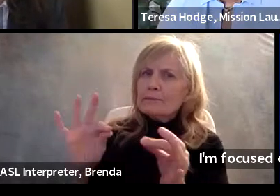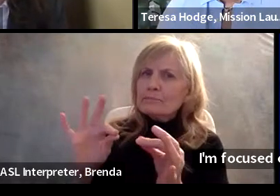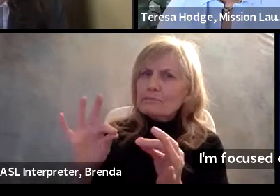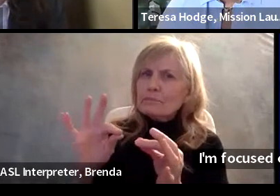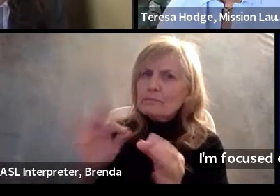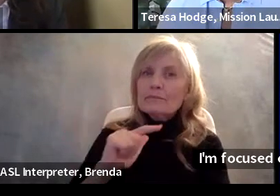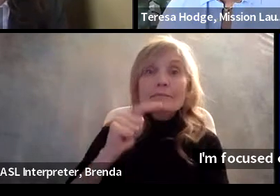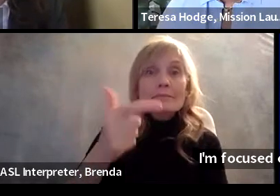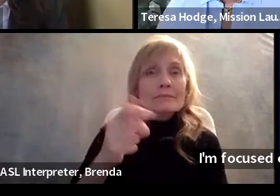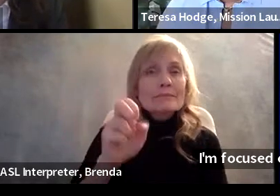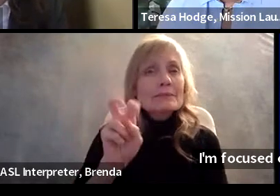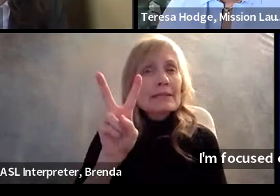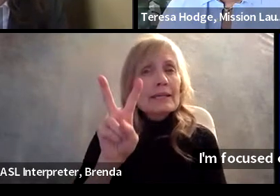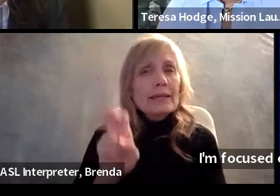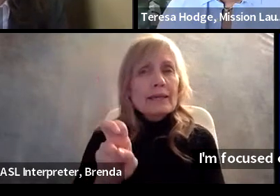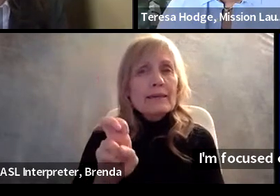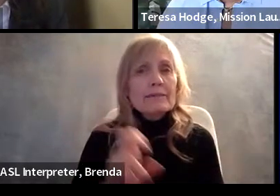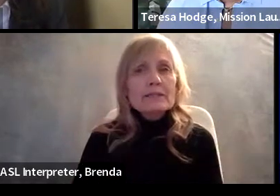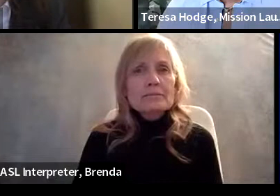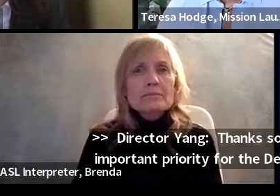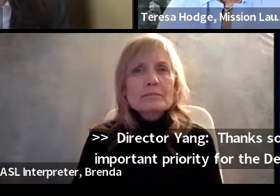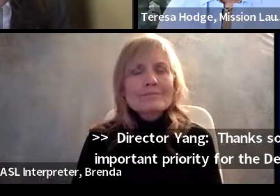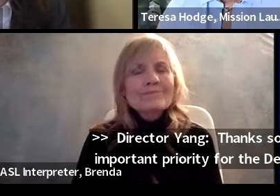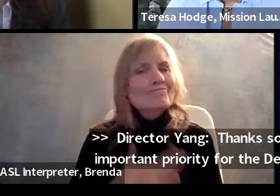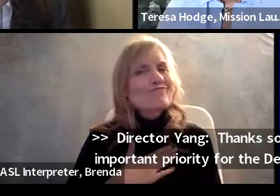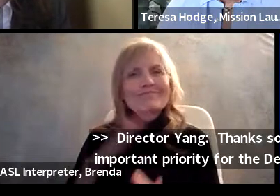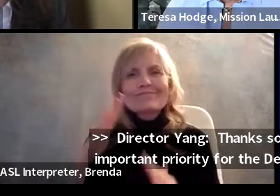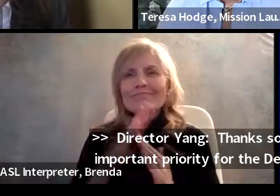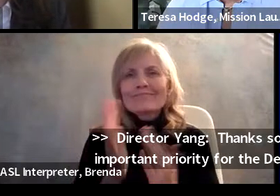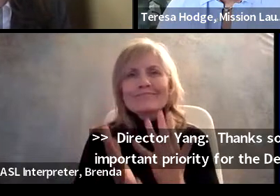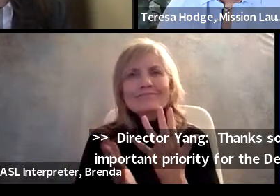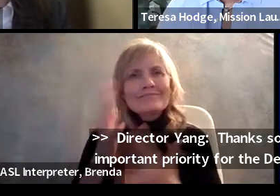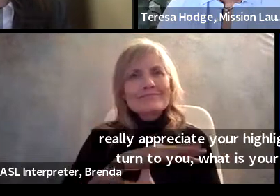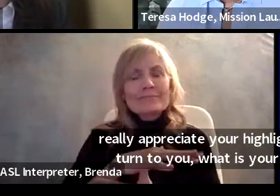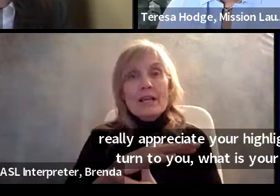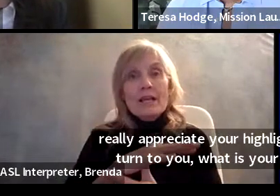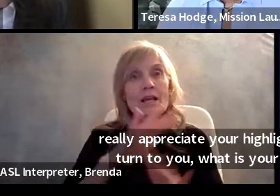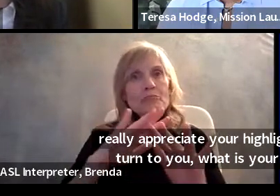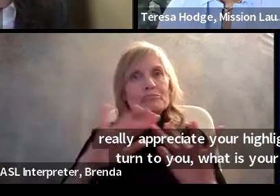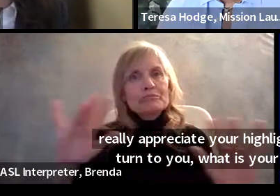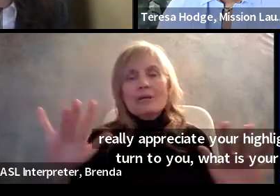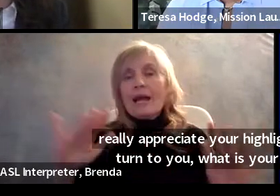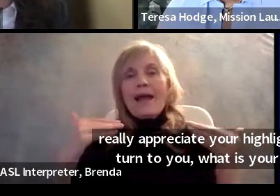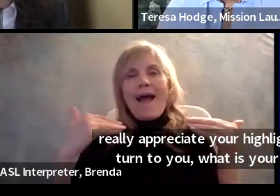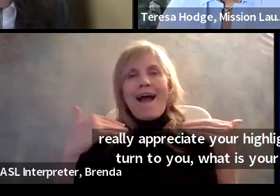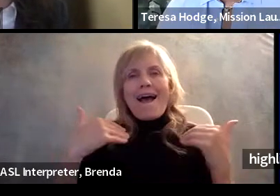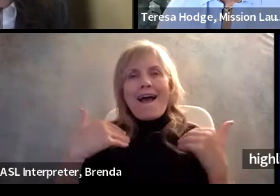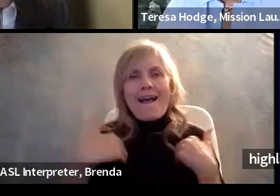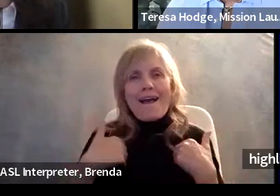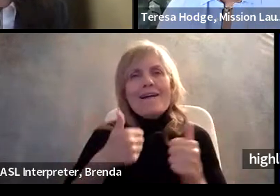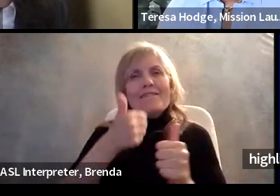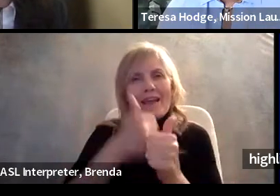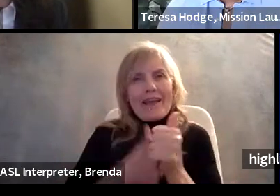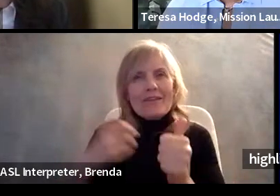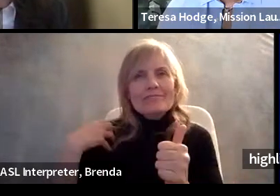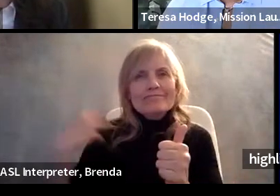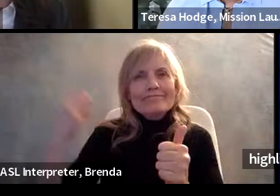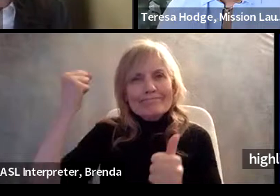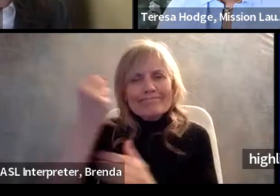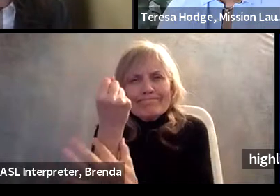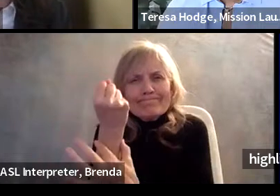What is your top priority you want to highlight? My top priority sort of across the board is to have every employer understand